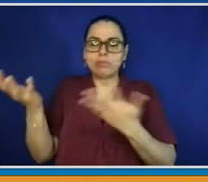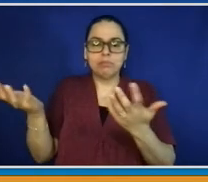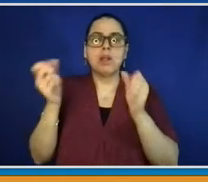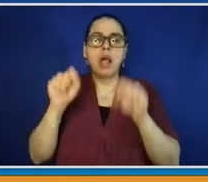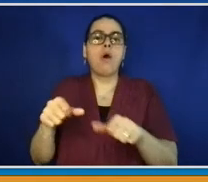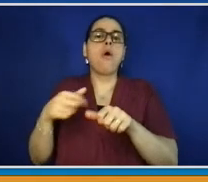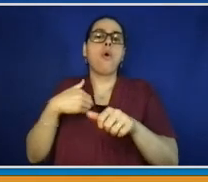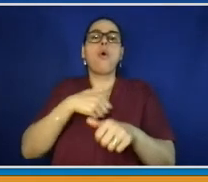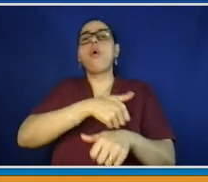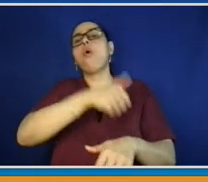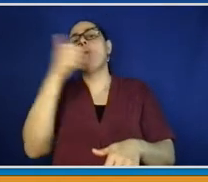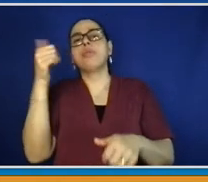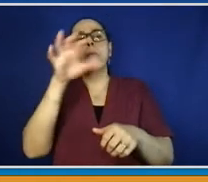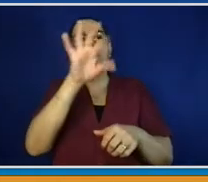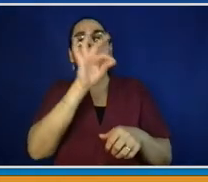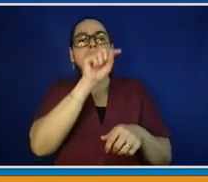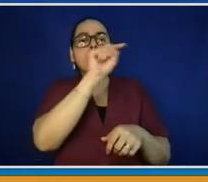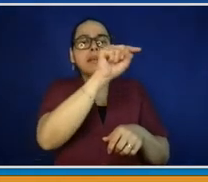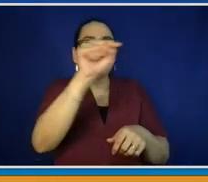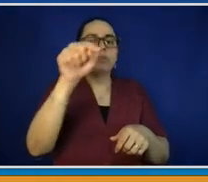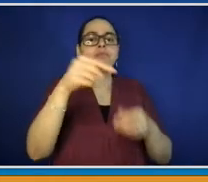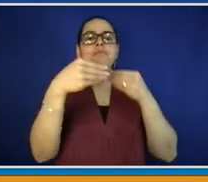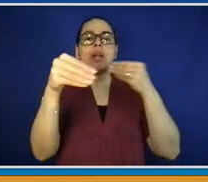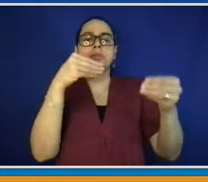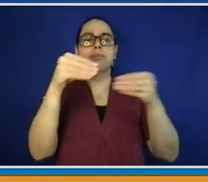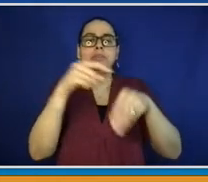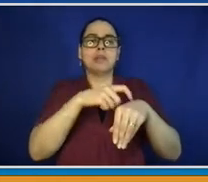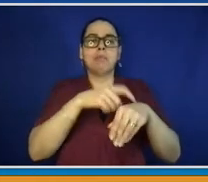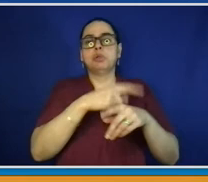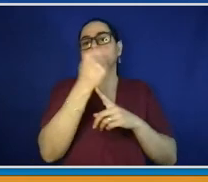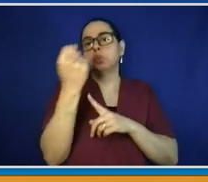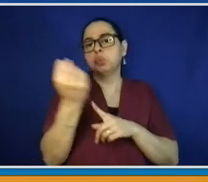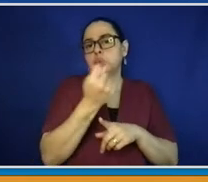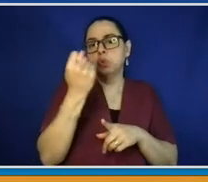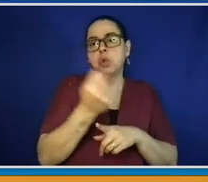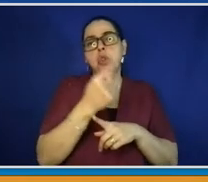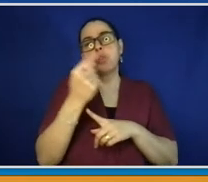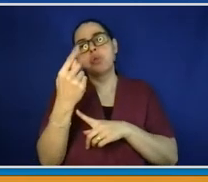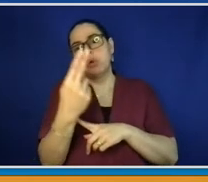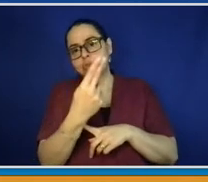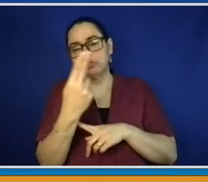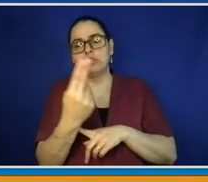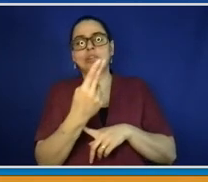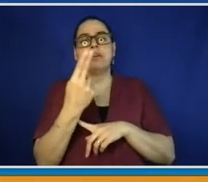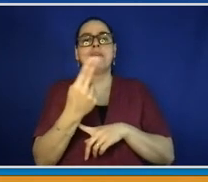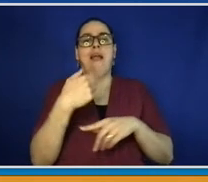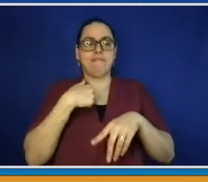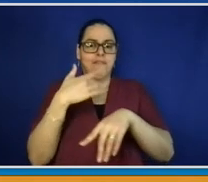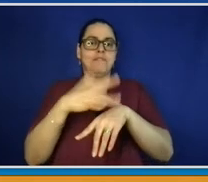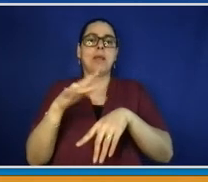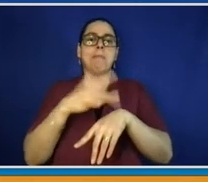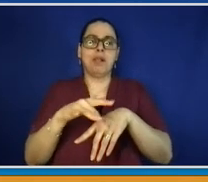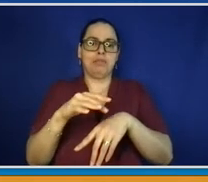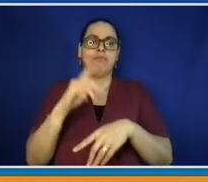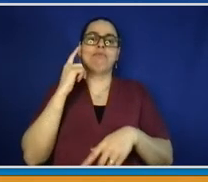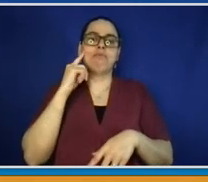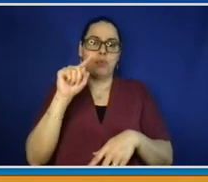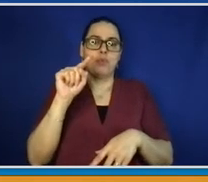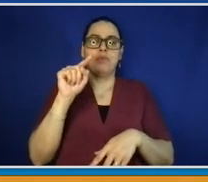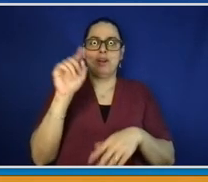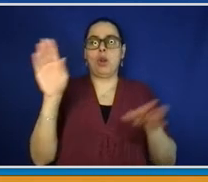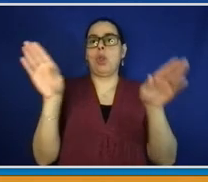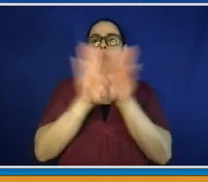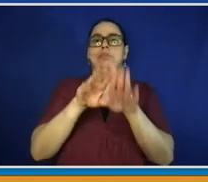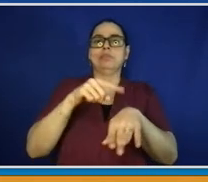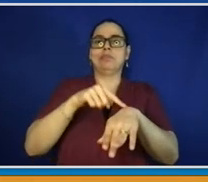So there's some flexibility, of course, on the weekend days. Important to note that early voting ends this coming Sunday. And then